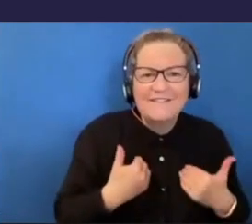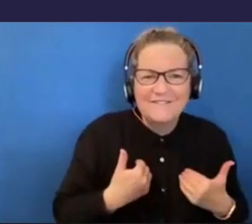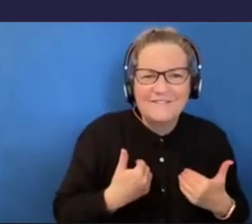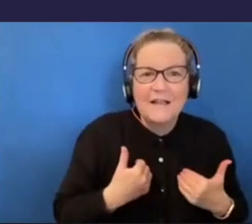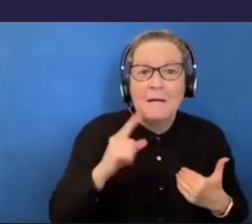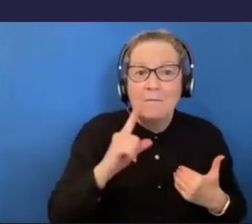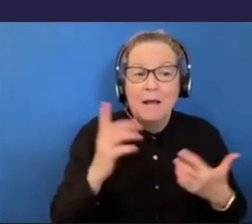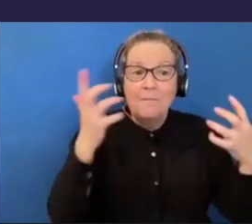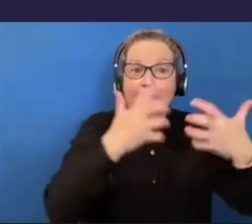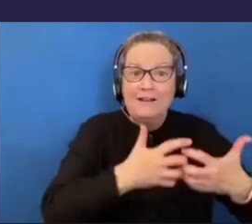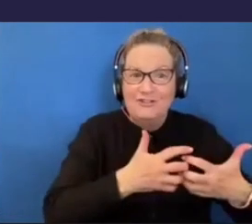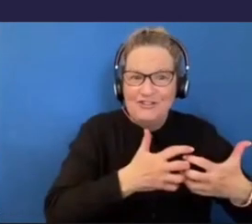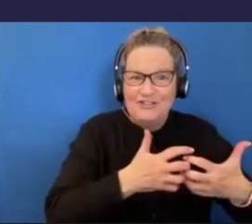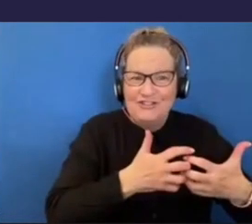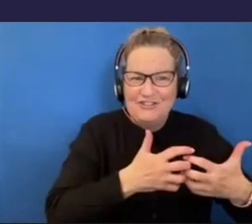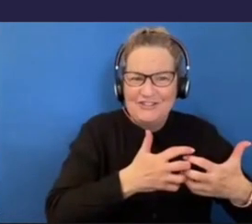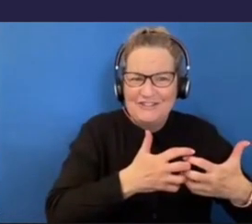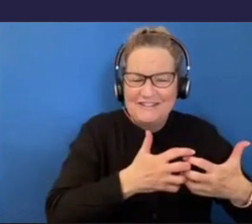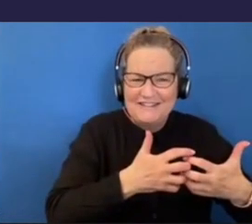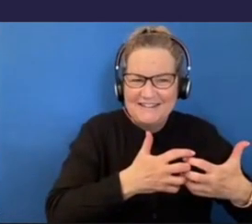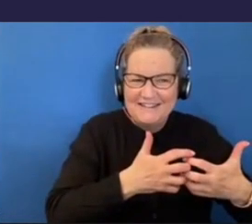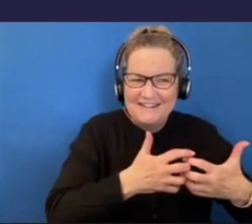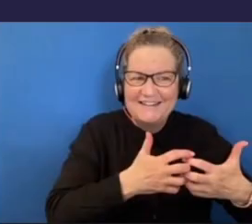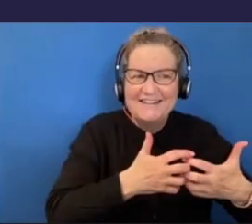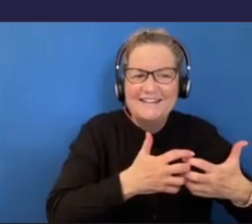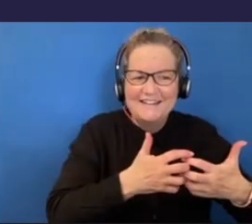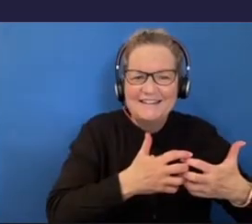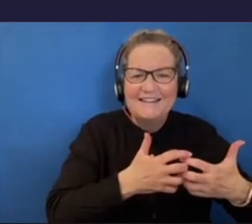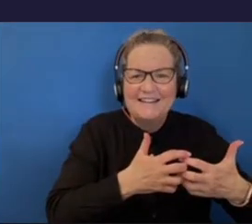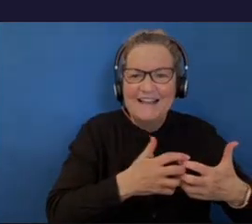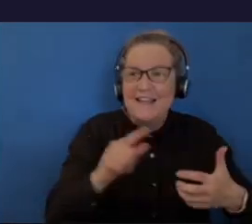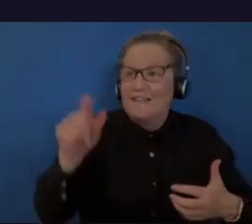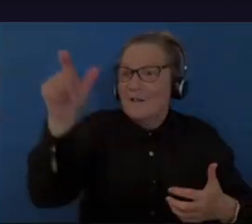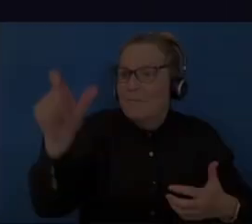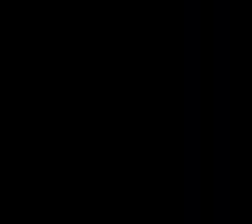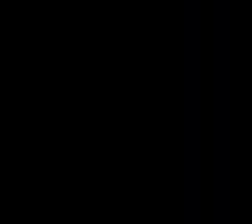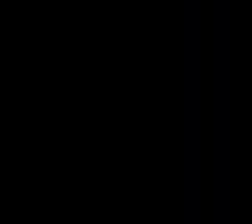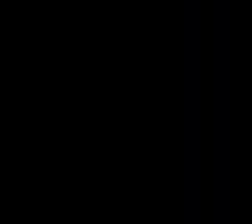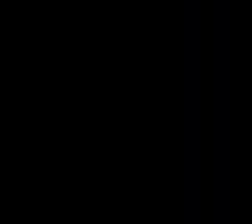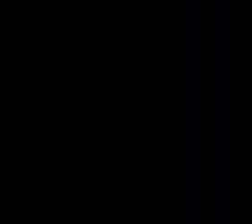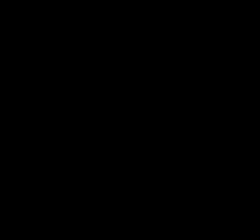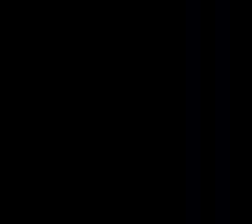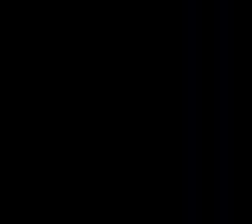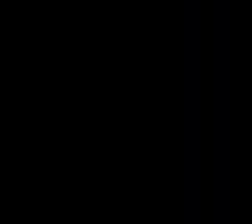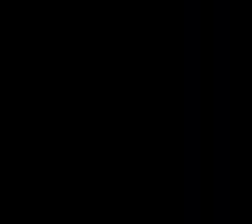and, um, and someone that will, yeah, hopefully make a decent lasagna.